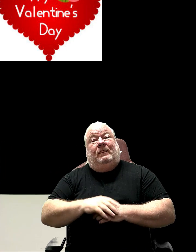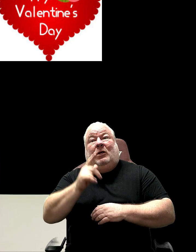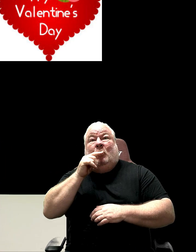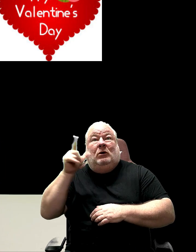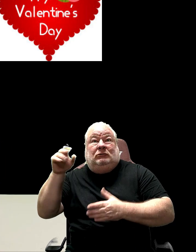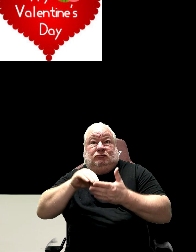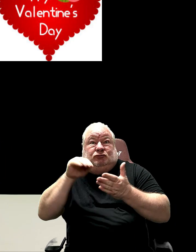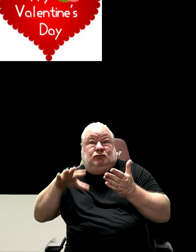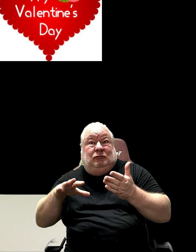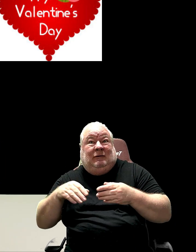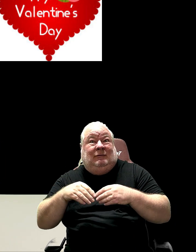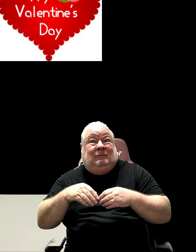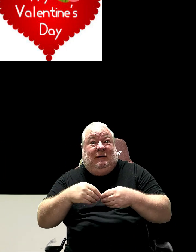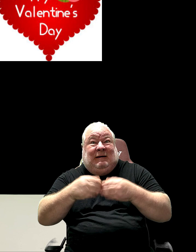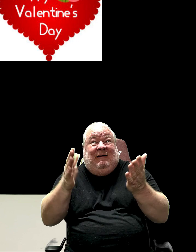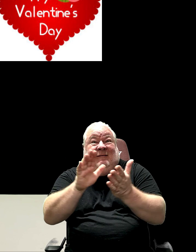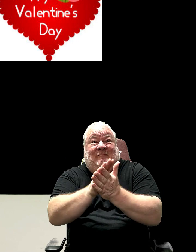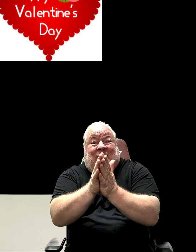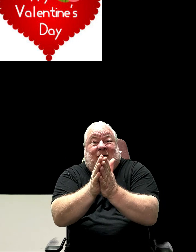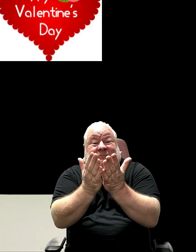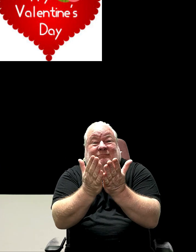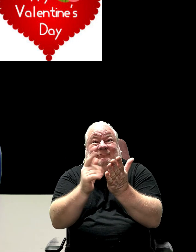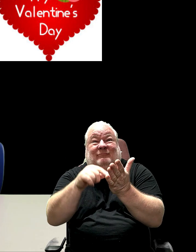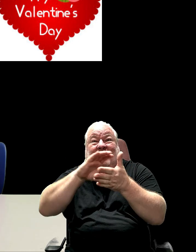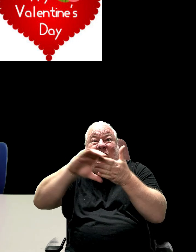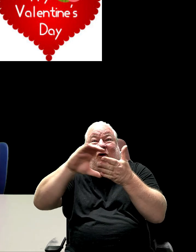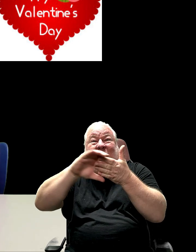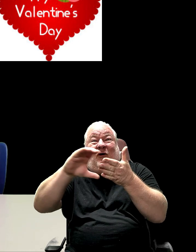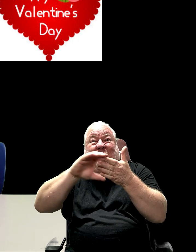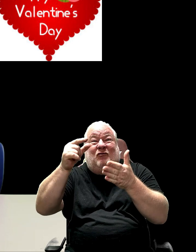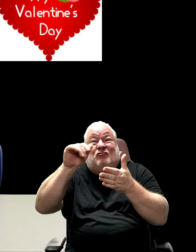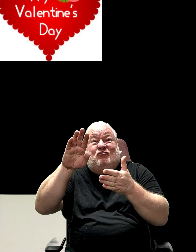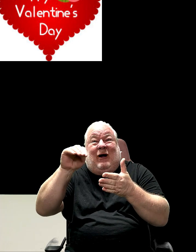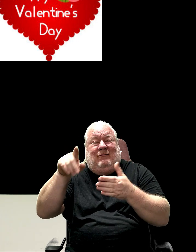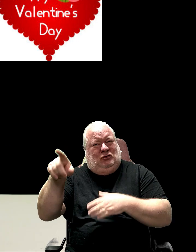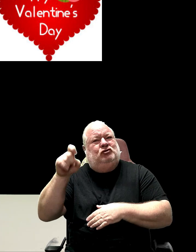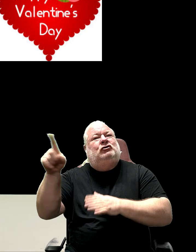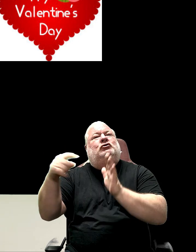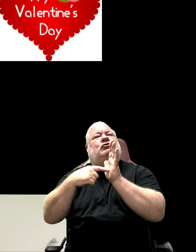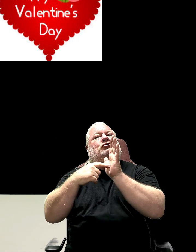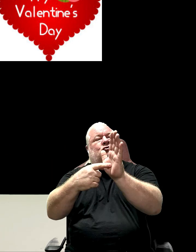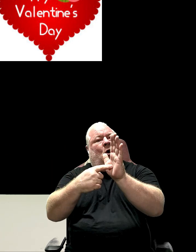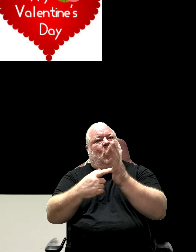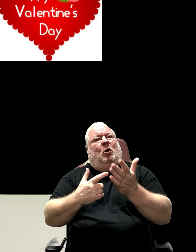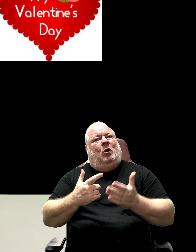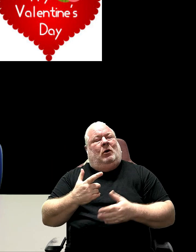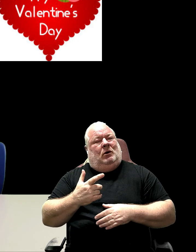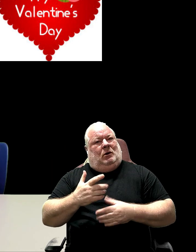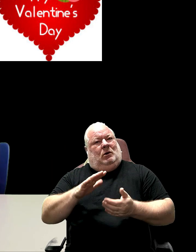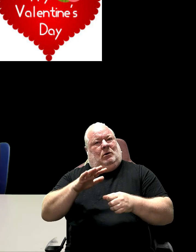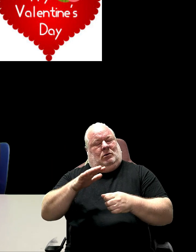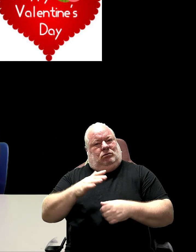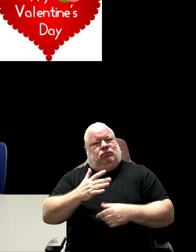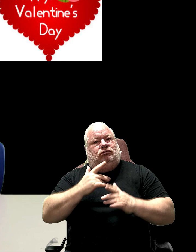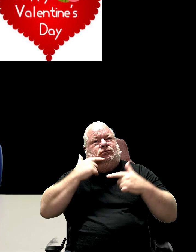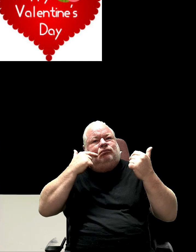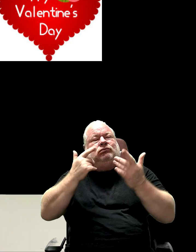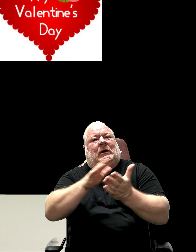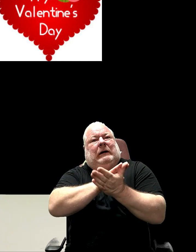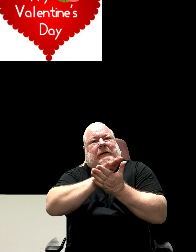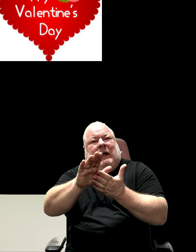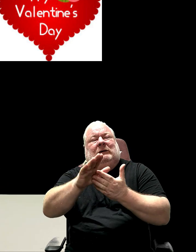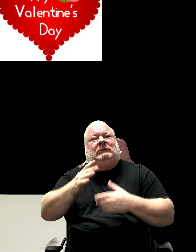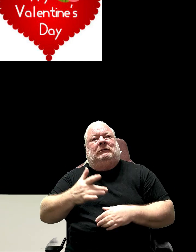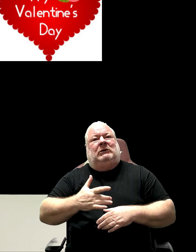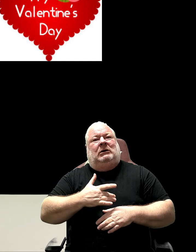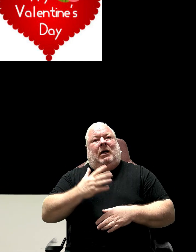those scholars giving grams should be practicing kindness, filling buckets, and showing empathy as